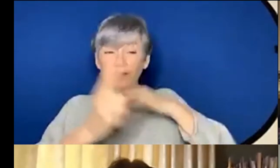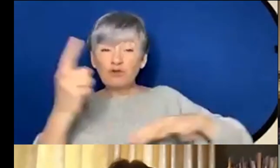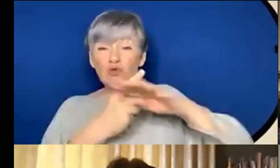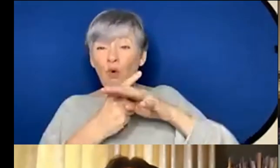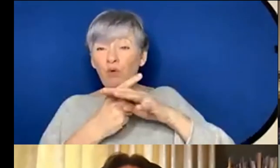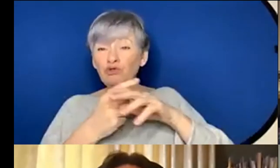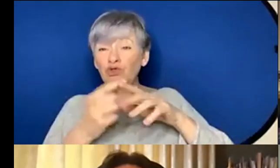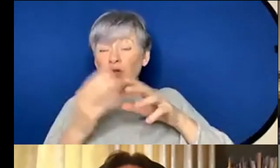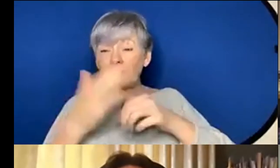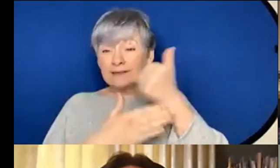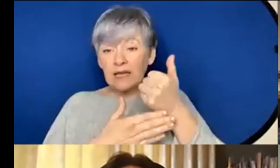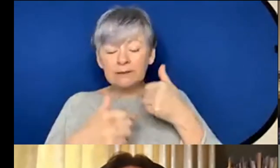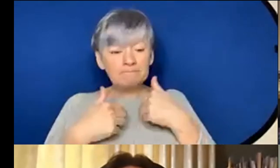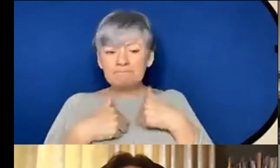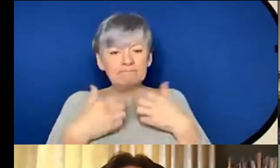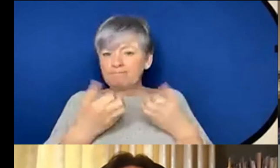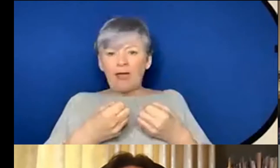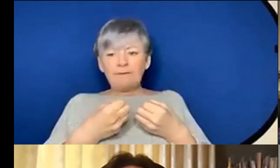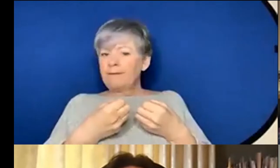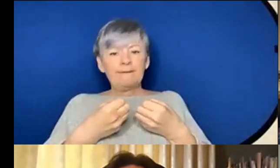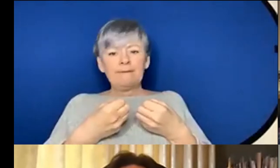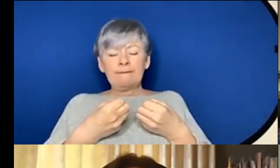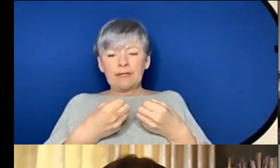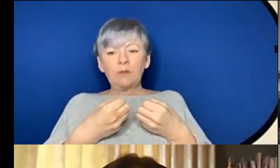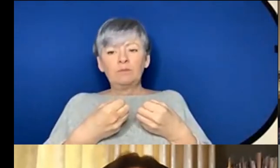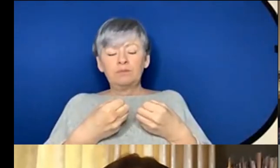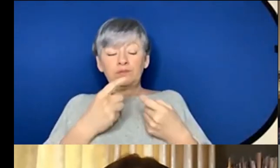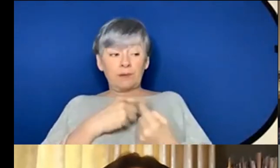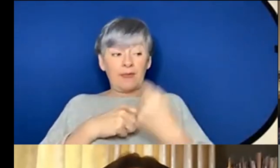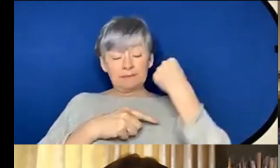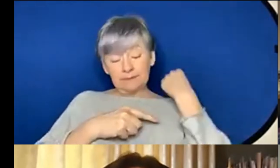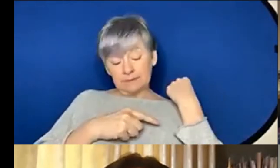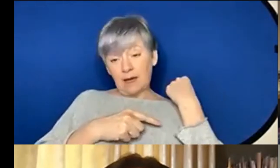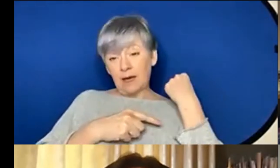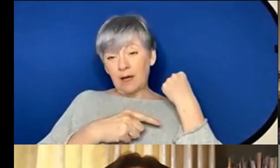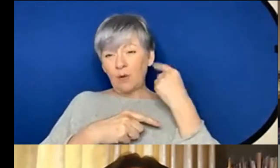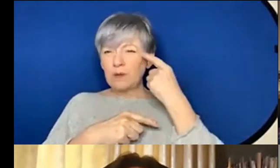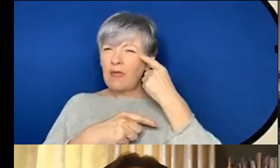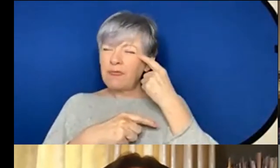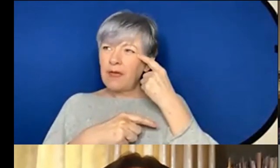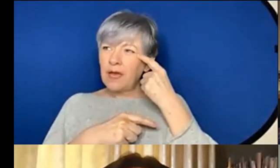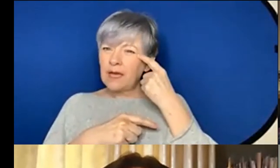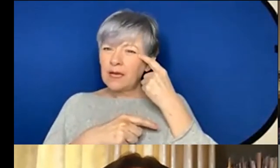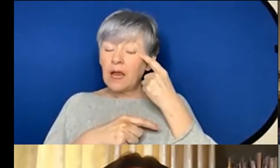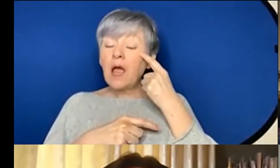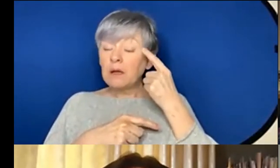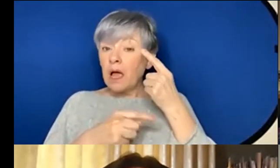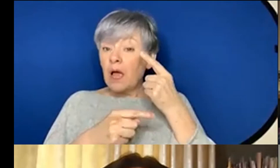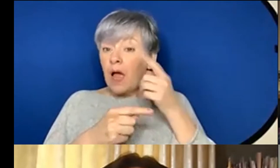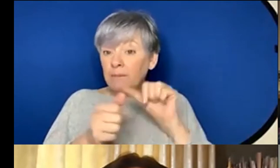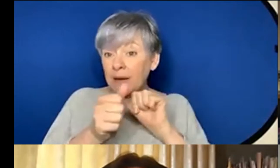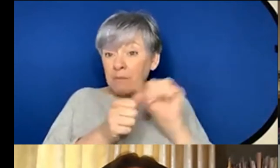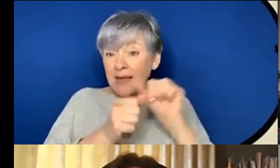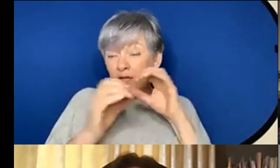which I lacked quite considerably at the time like I think I mean I'm getting better at the communication